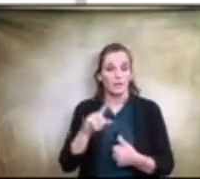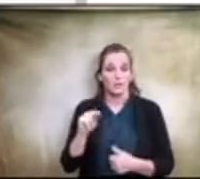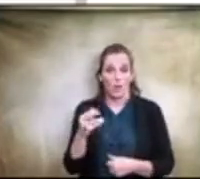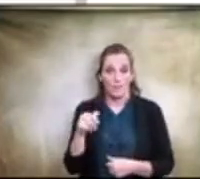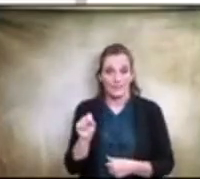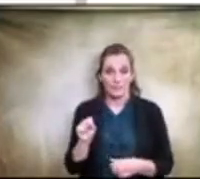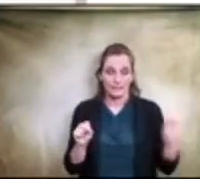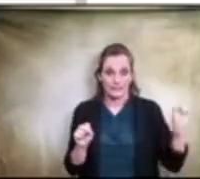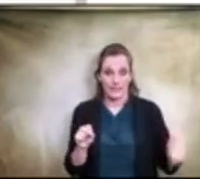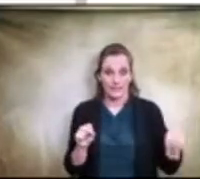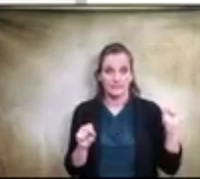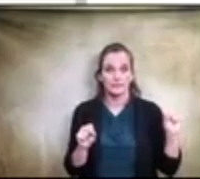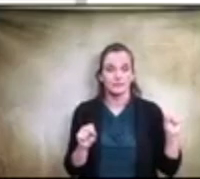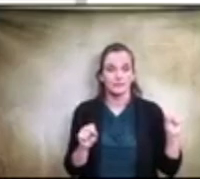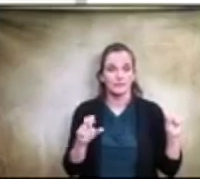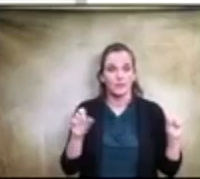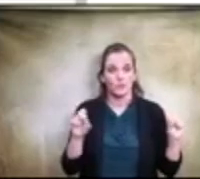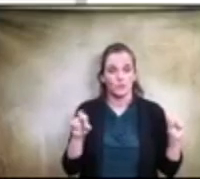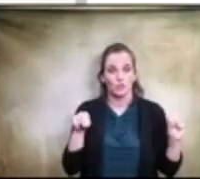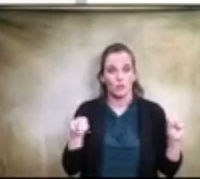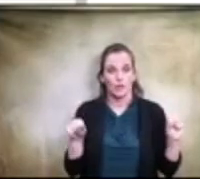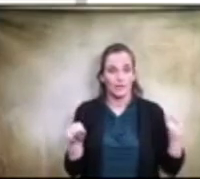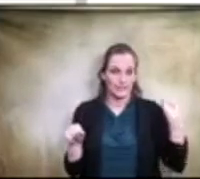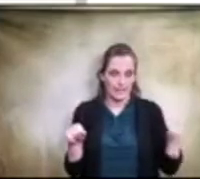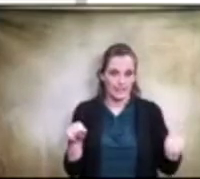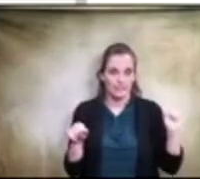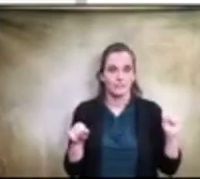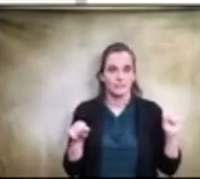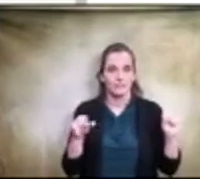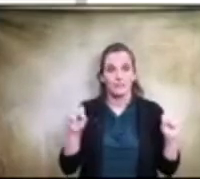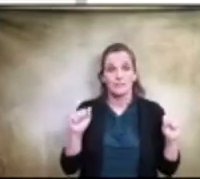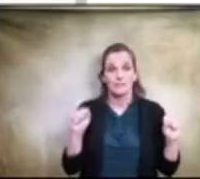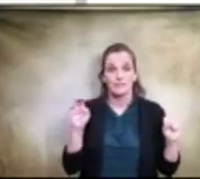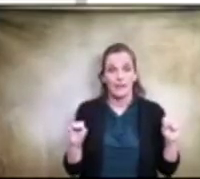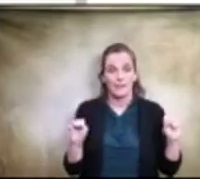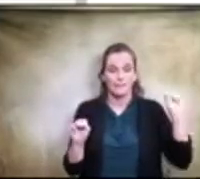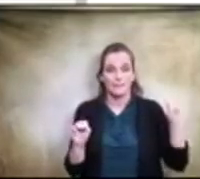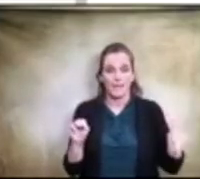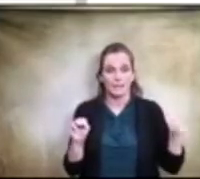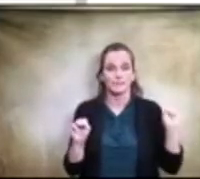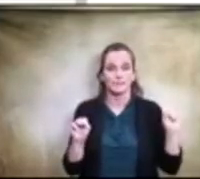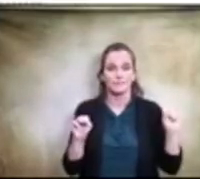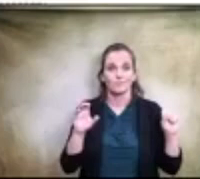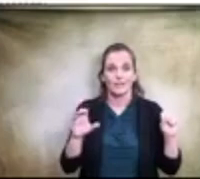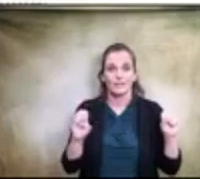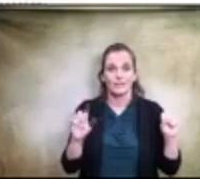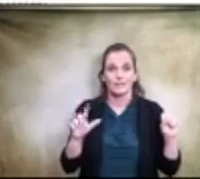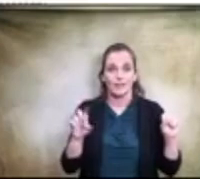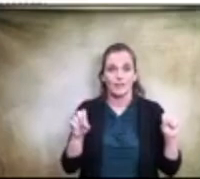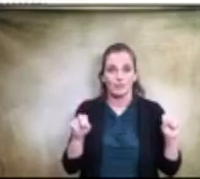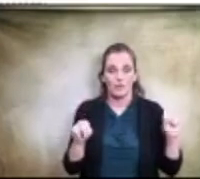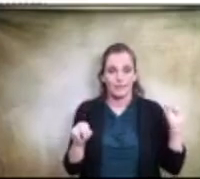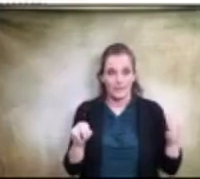yes miss serna yes mr samaripa yes miss celadon yes